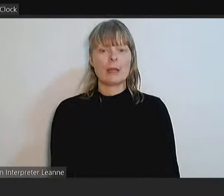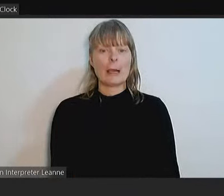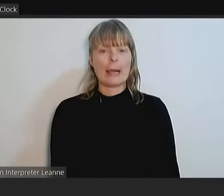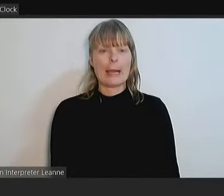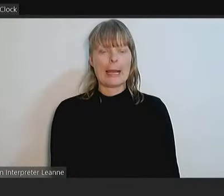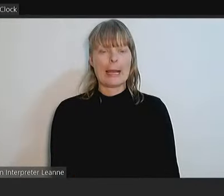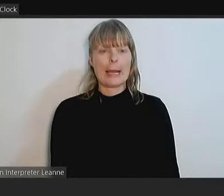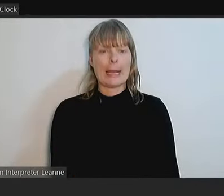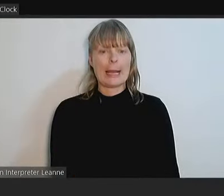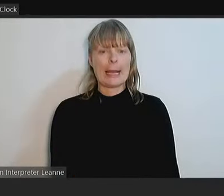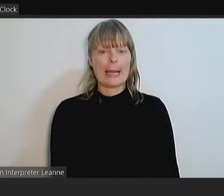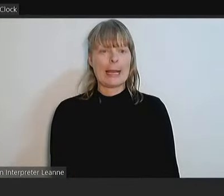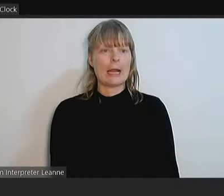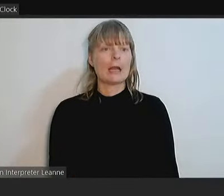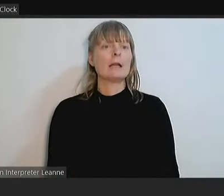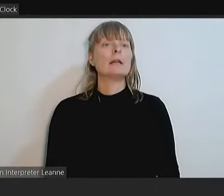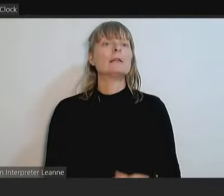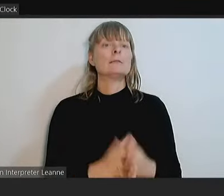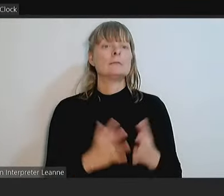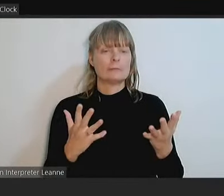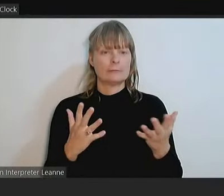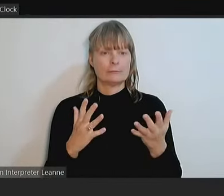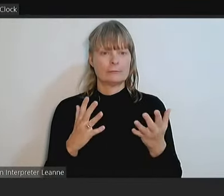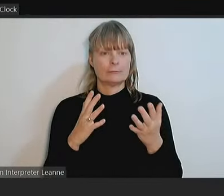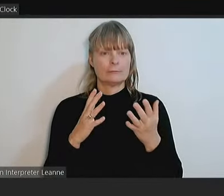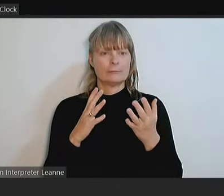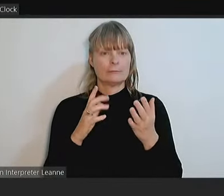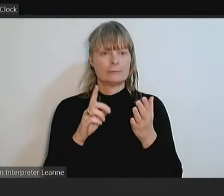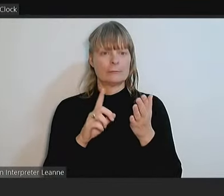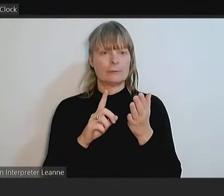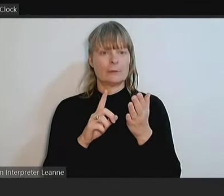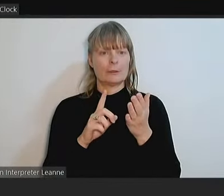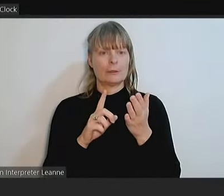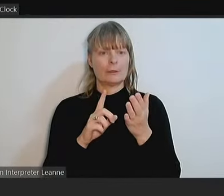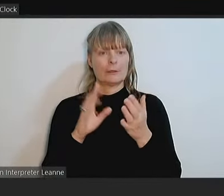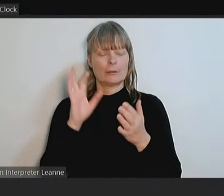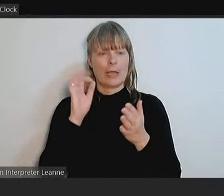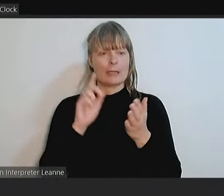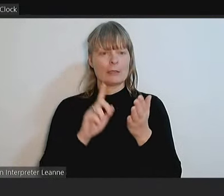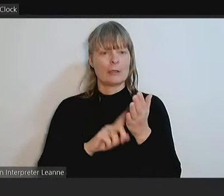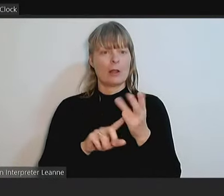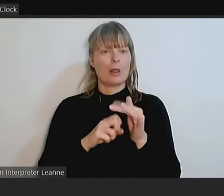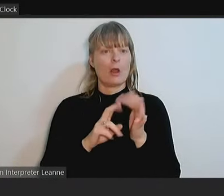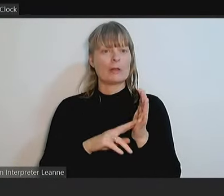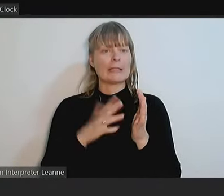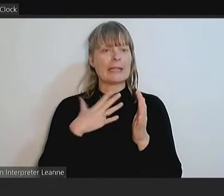Through you, Mayor. Councillor Lawrence needs to be invited back into the chamber.